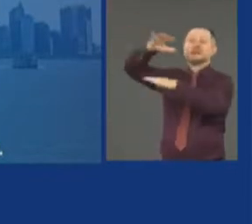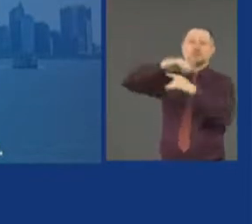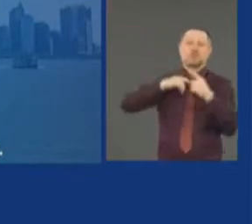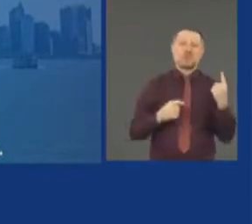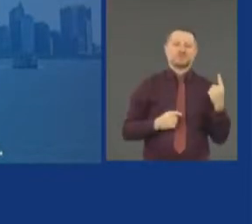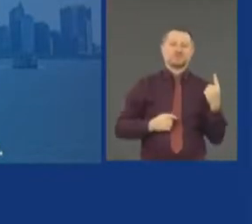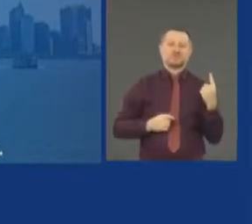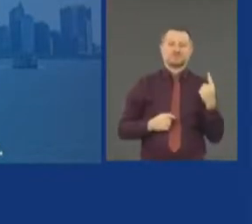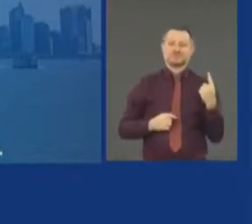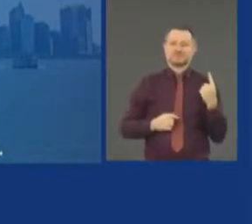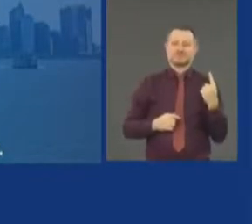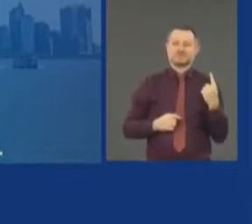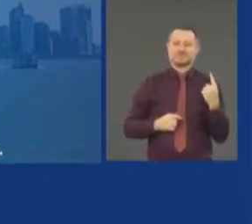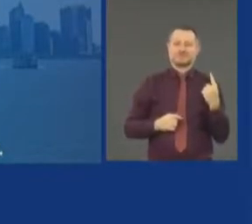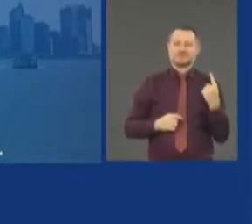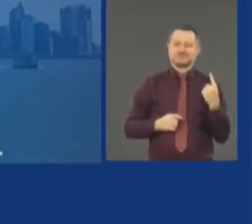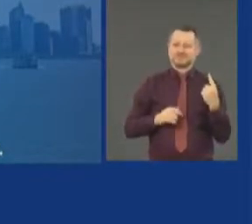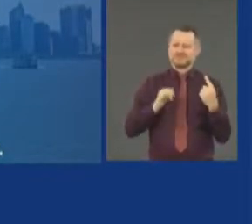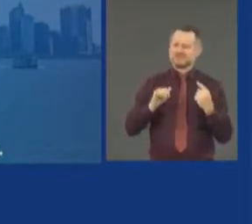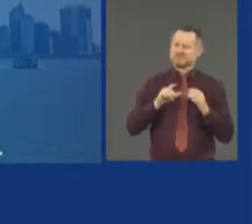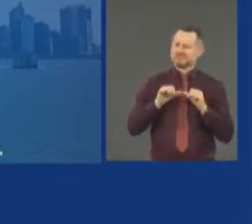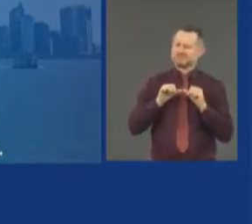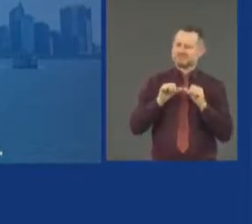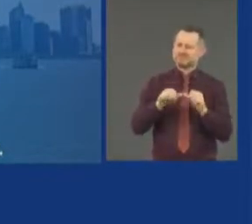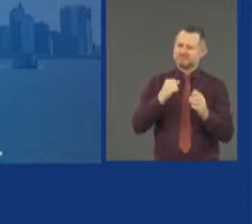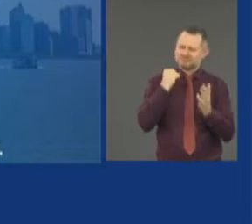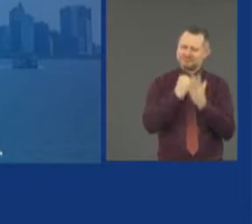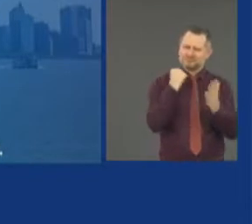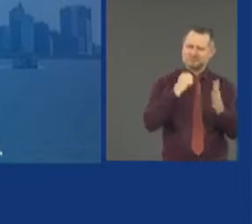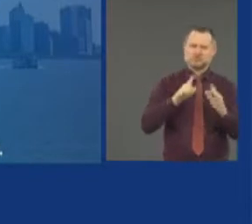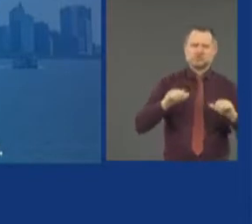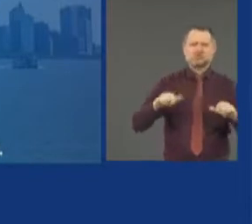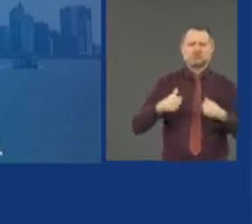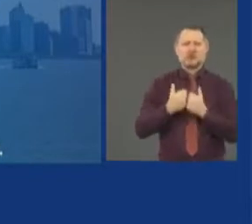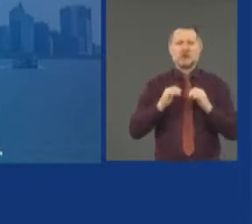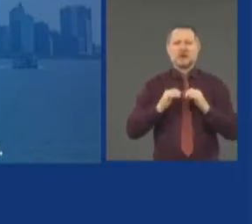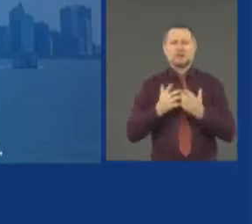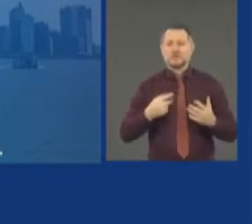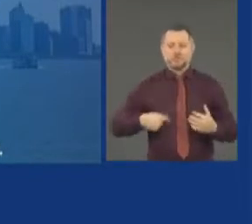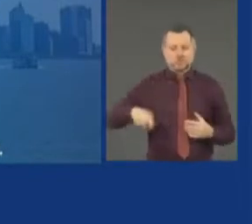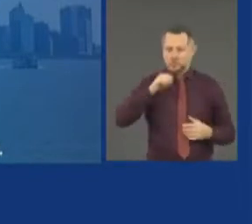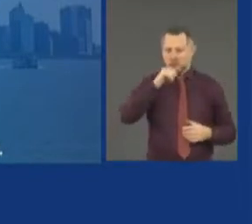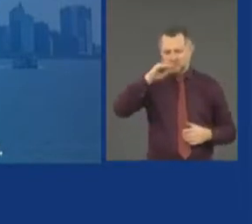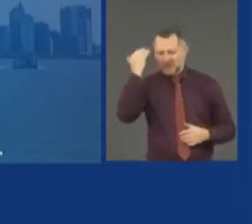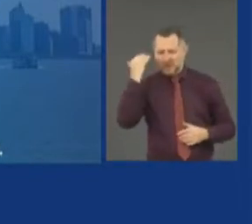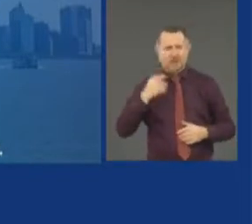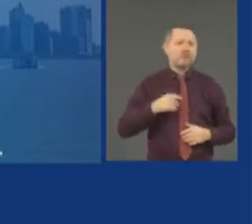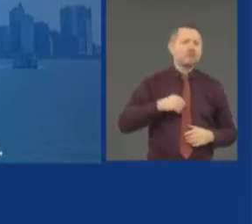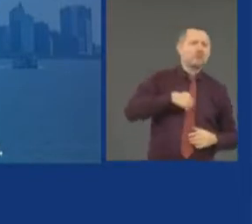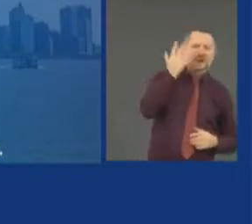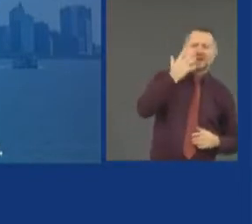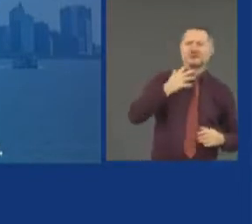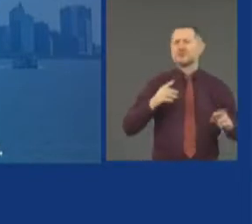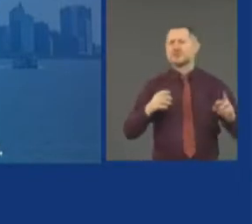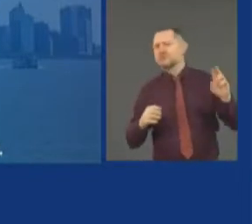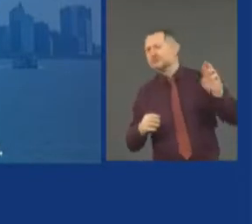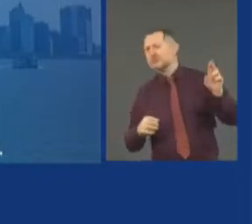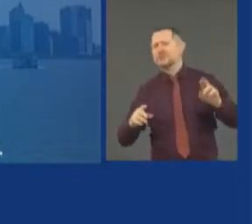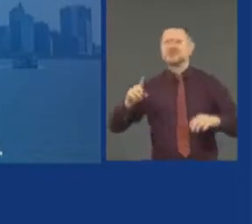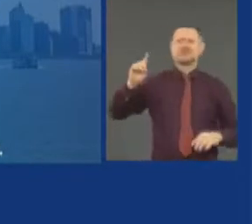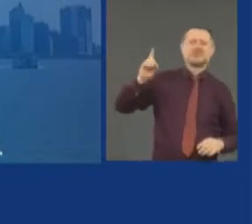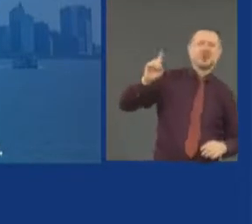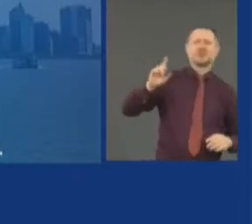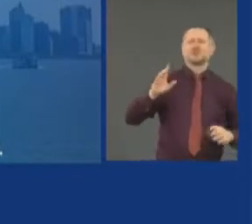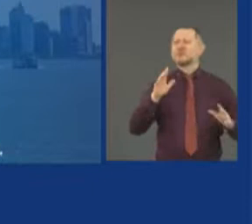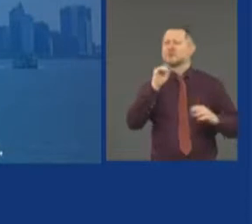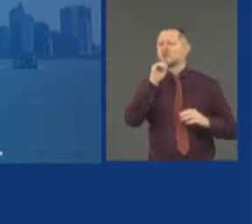The continuing challenge. How do you do it? We're not black and white. We're not democratic and republican. We're not urban